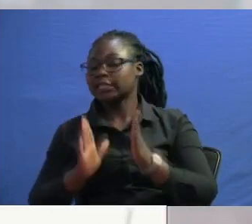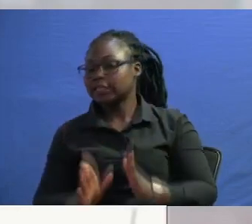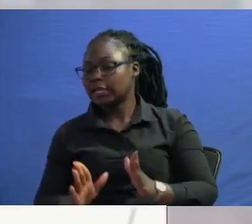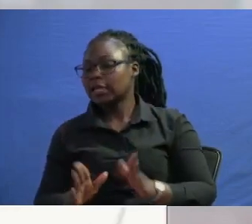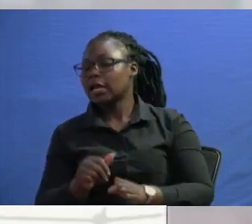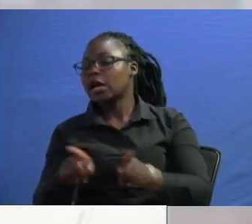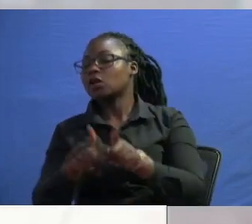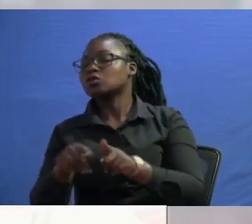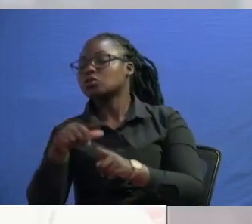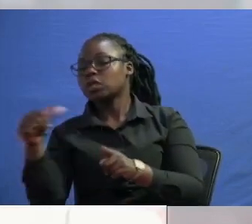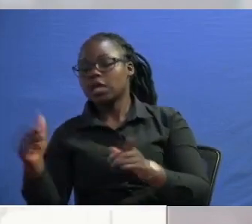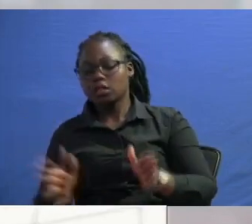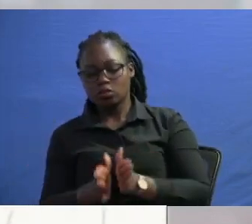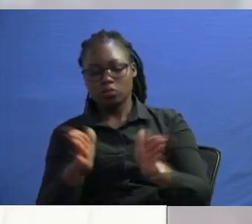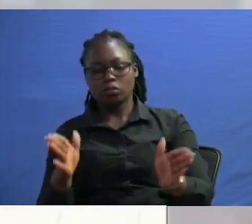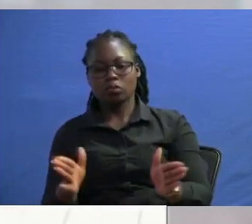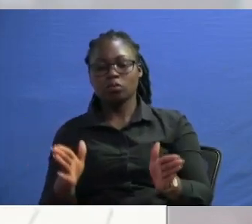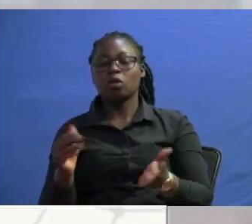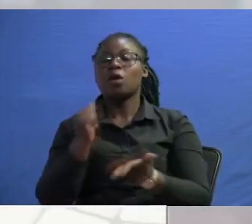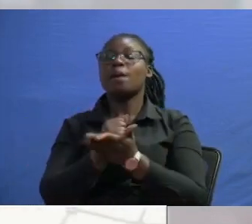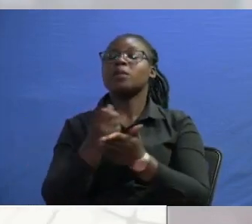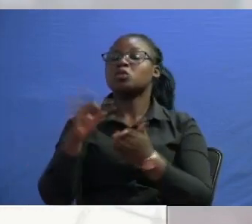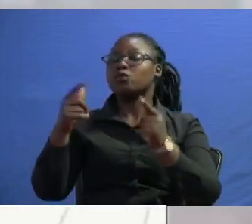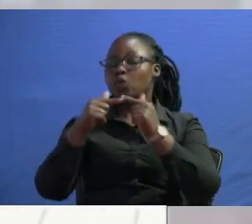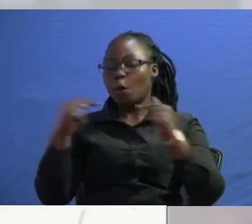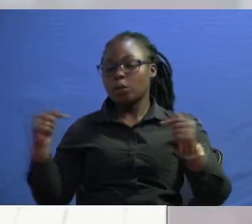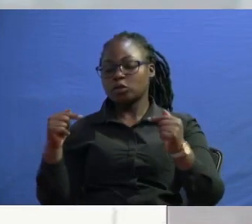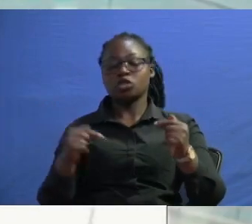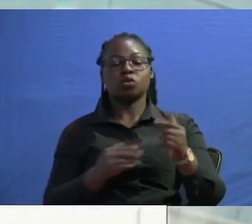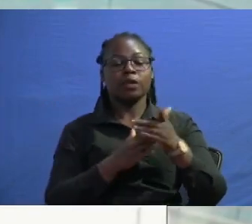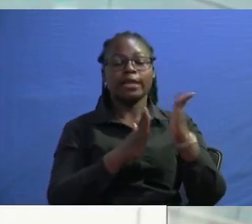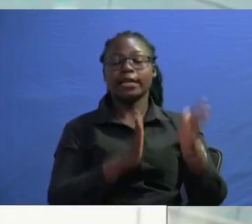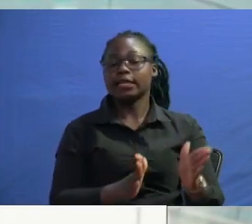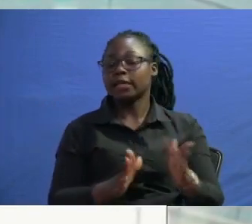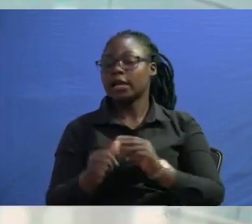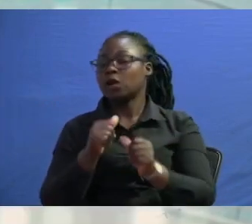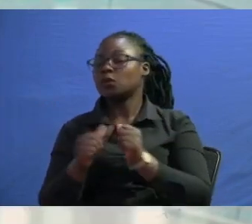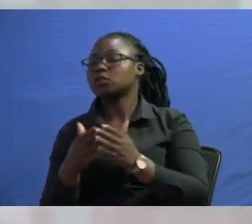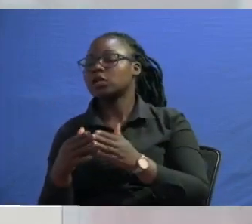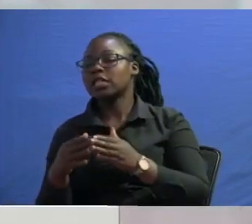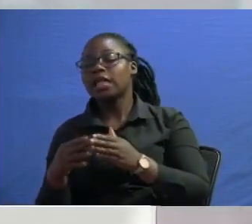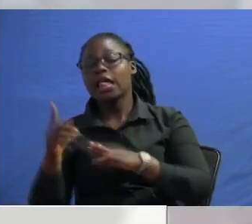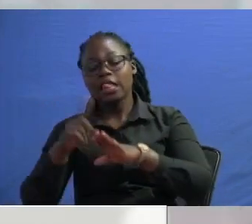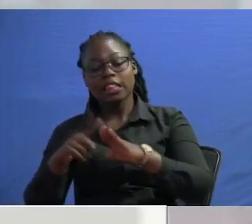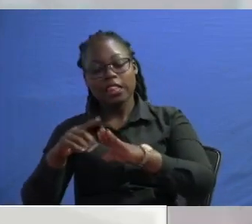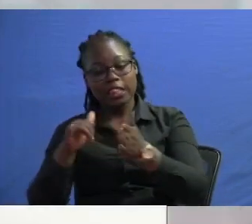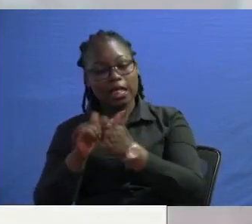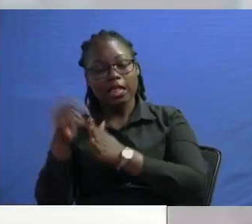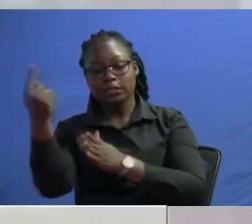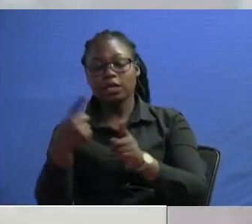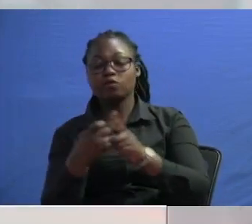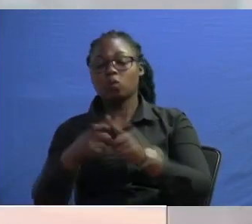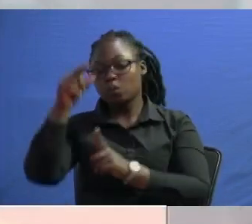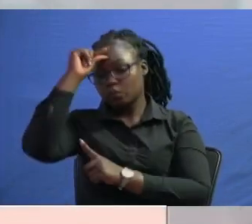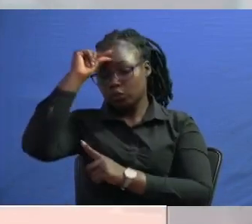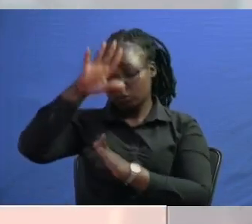another another creation was the office of the opposition leader of which which you are you know actually it came from the government side so